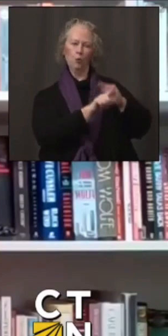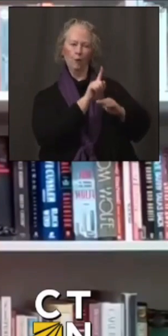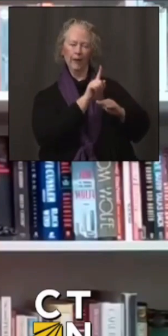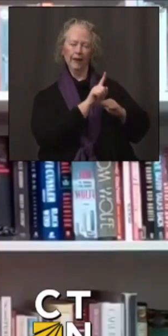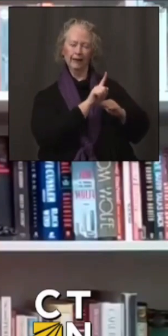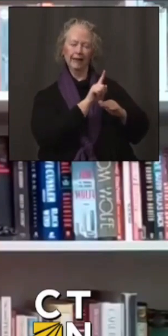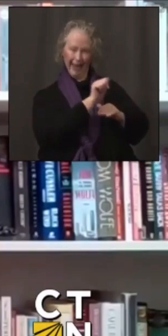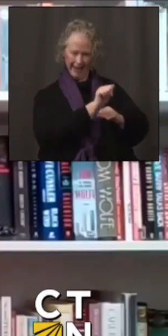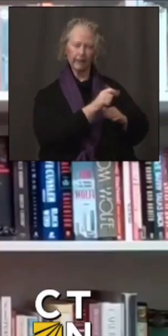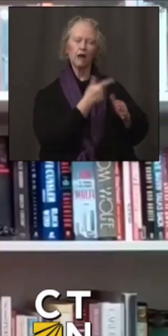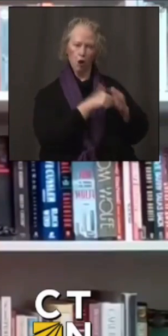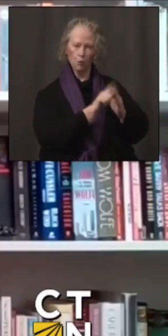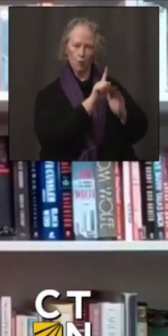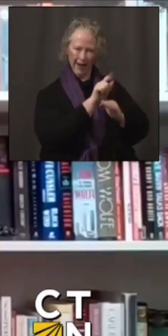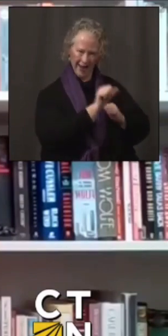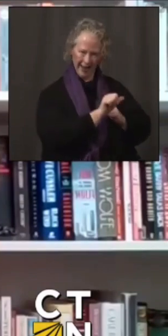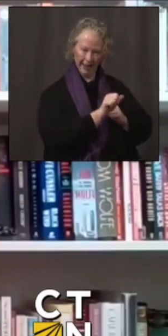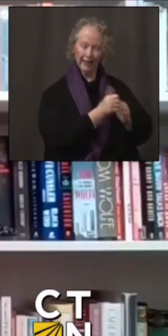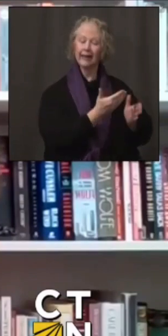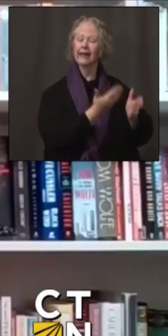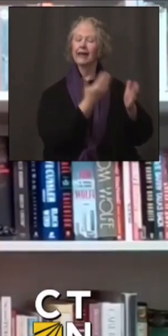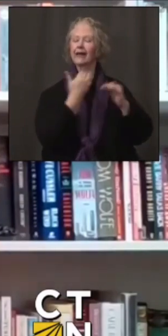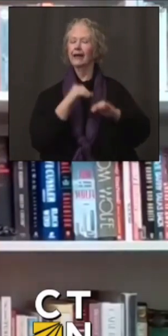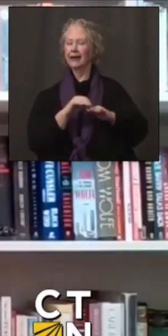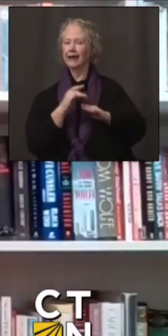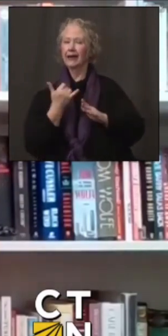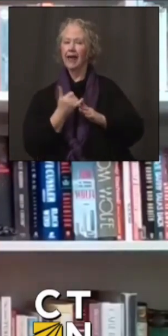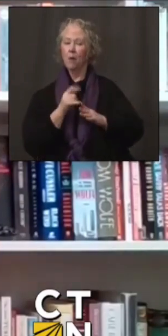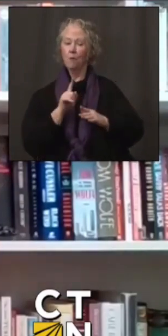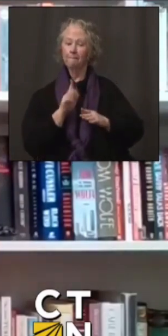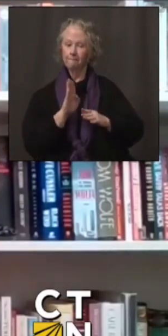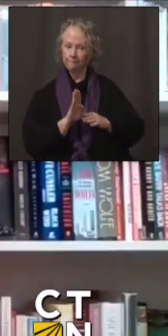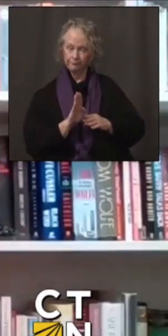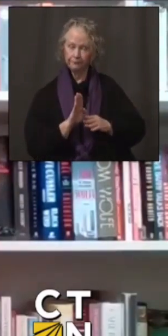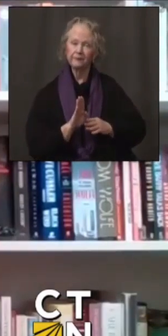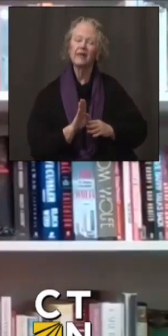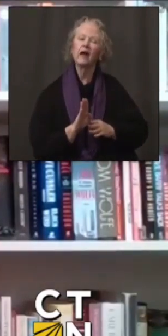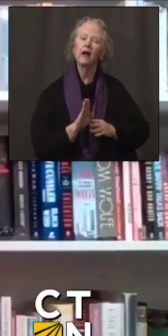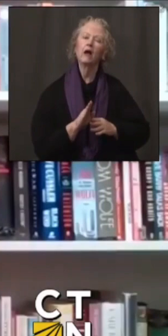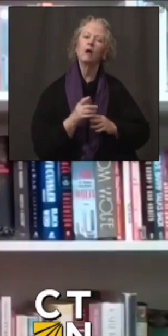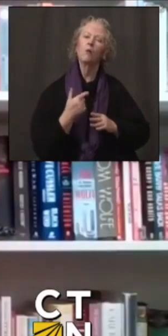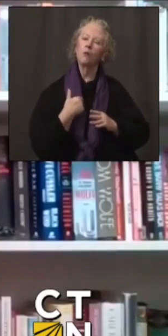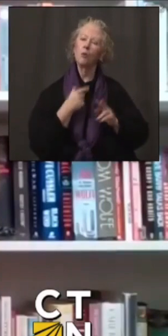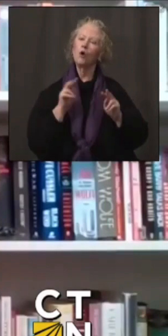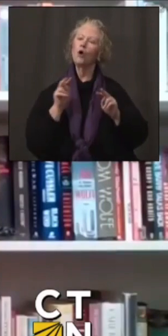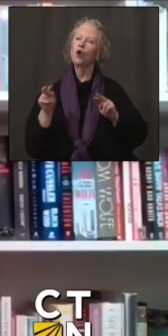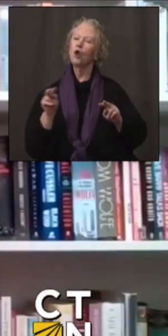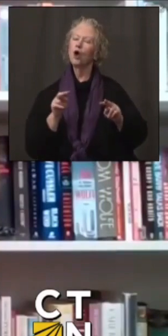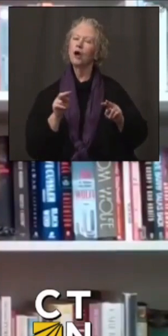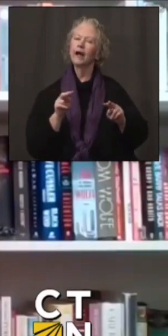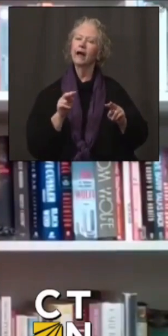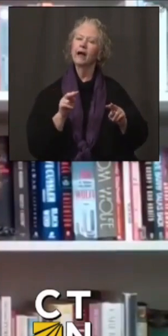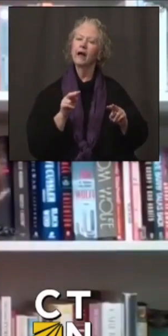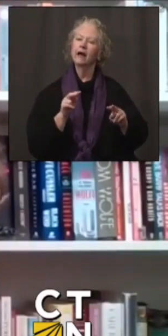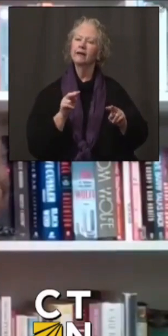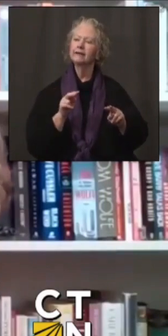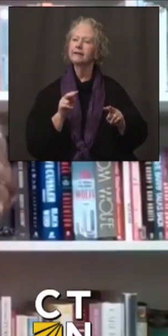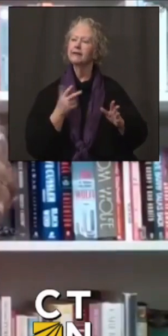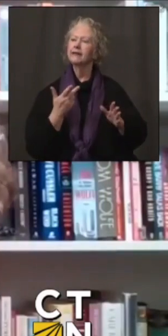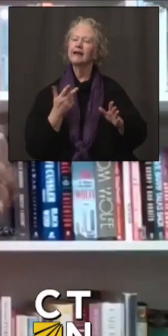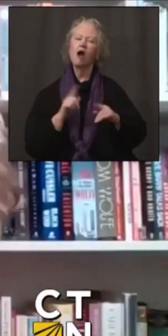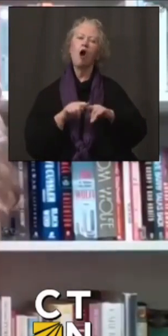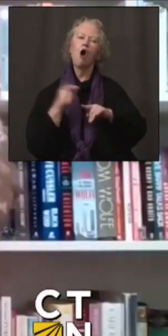excuse me, phase 1A. And when we get into 1A, um, we'll start, uh, rolling out, uh, to the